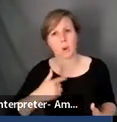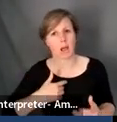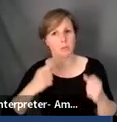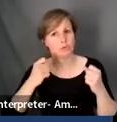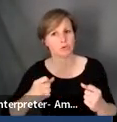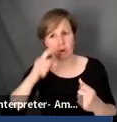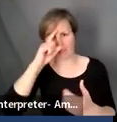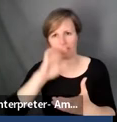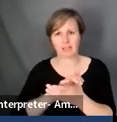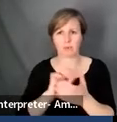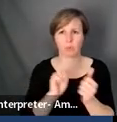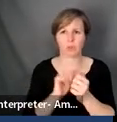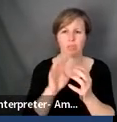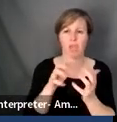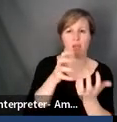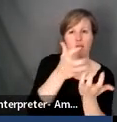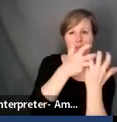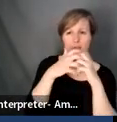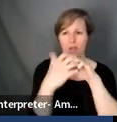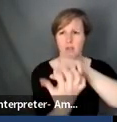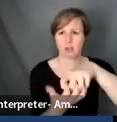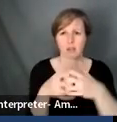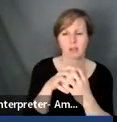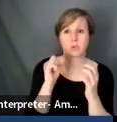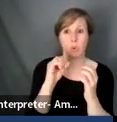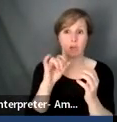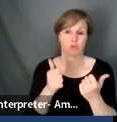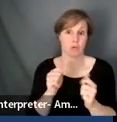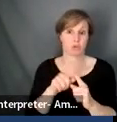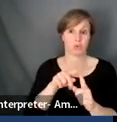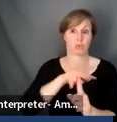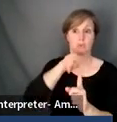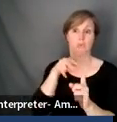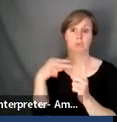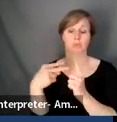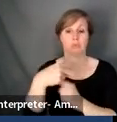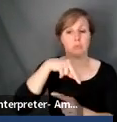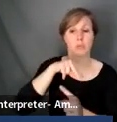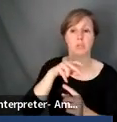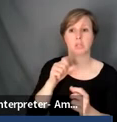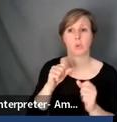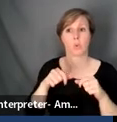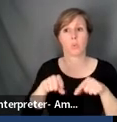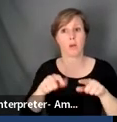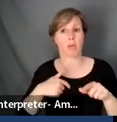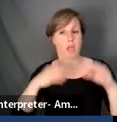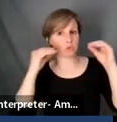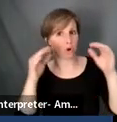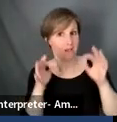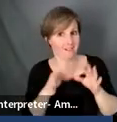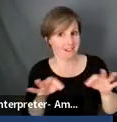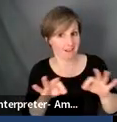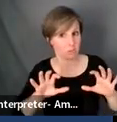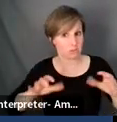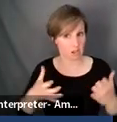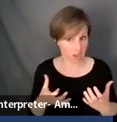present these issues from that lens. And also, when I've taught language classes, I have actually